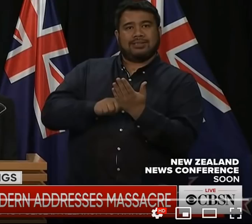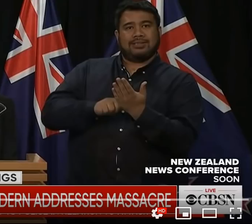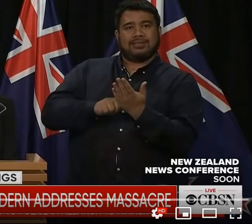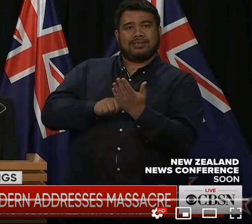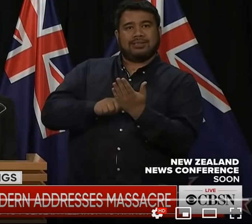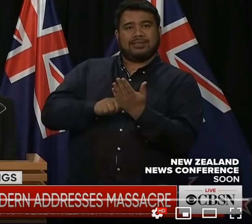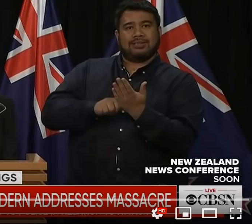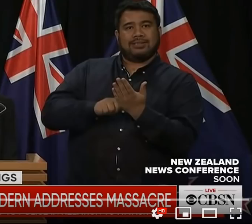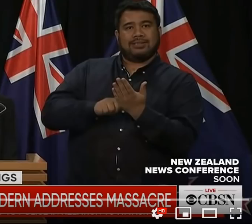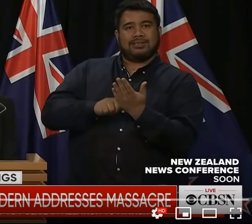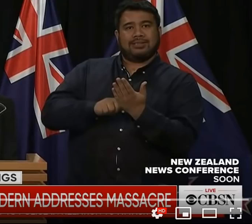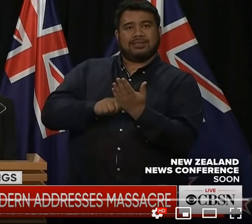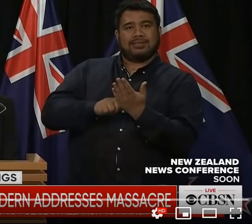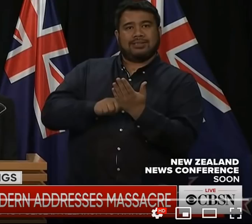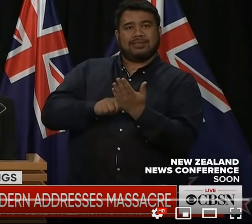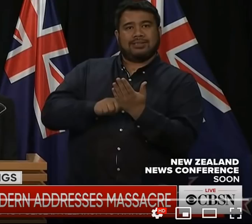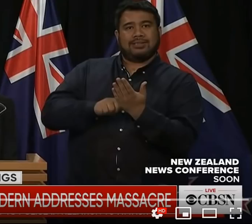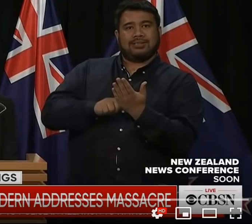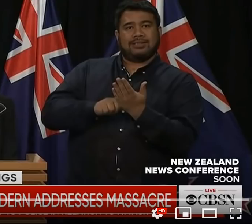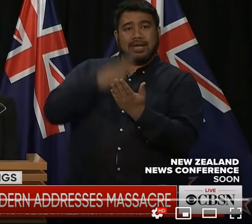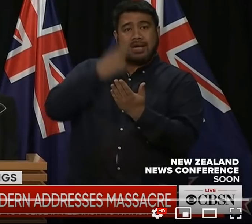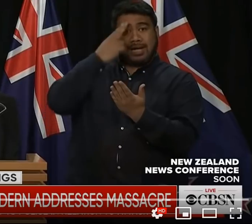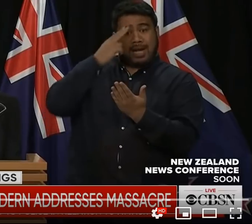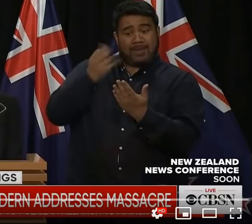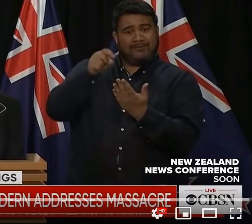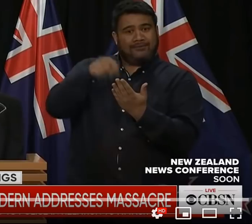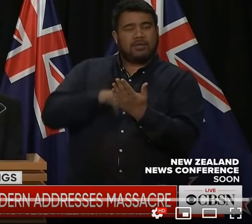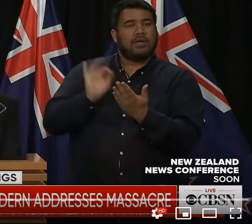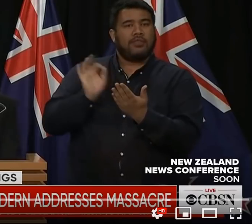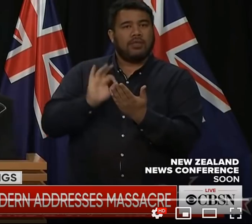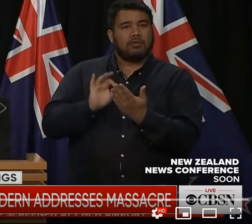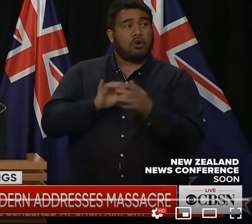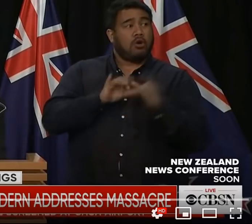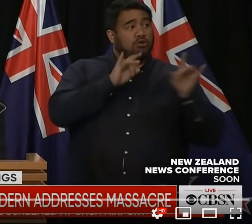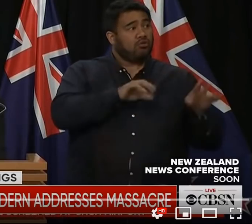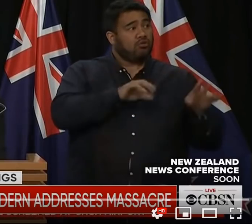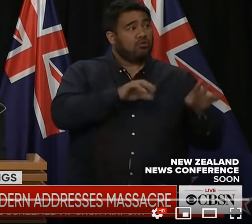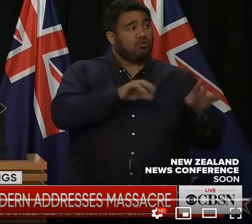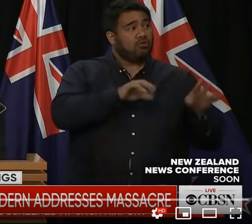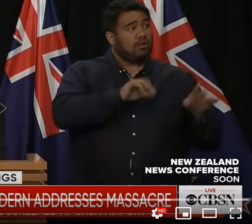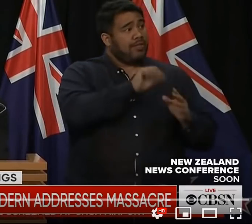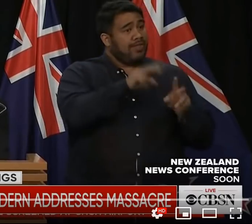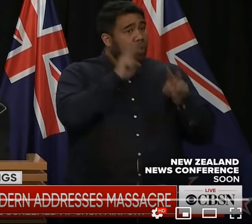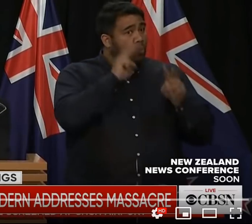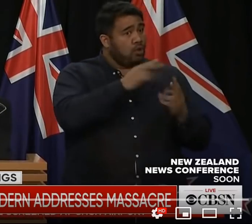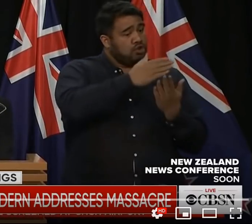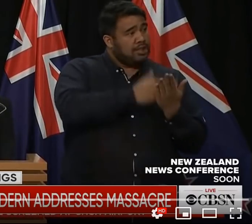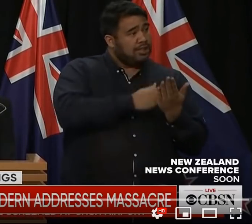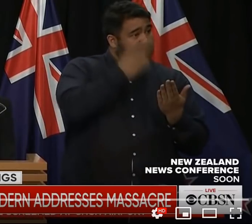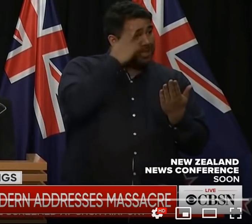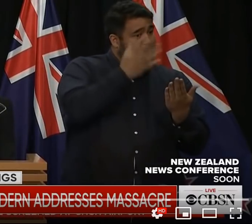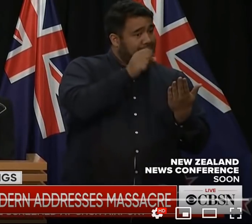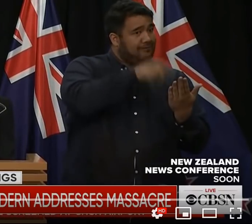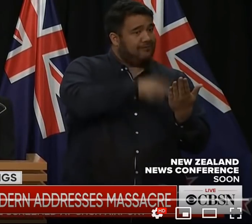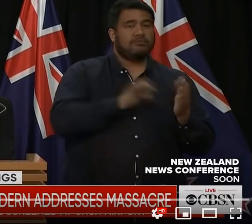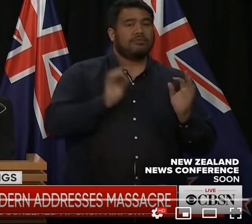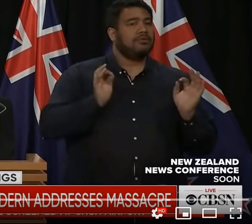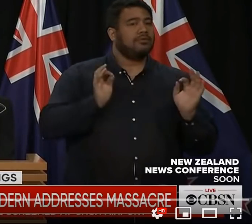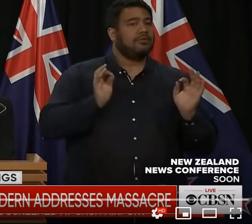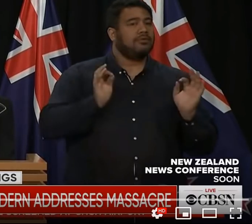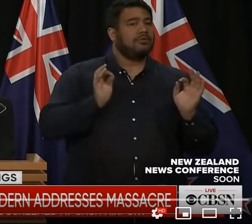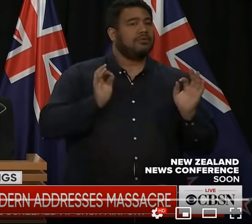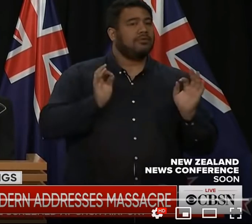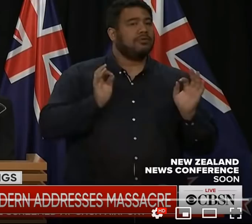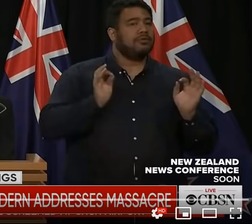um bland hot girl i want to be very clear though yeah that our intelligence community